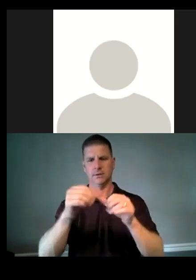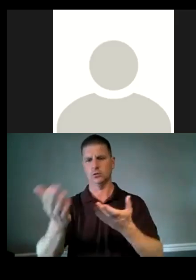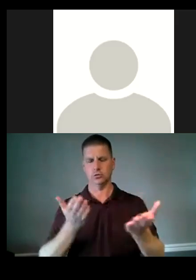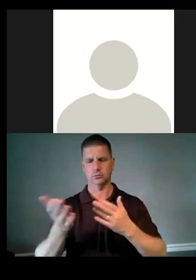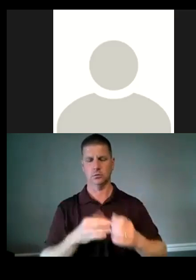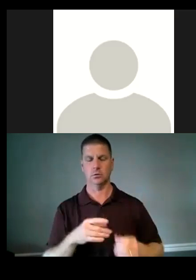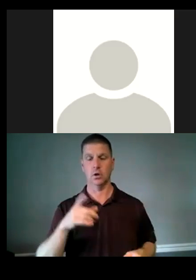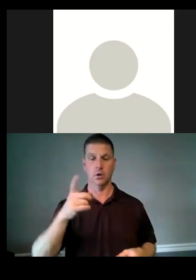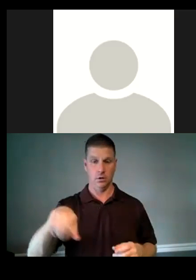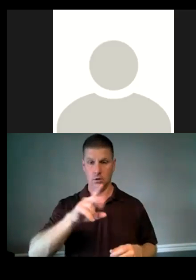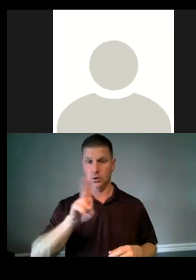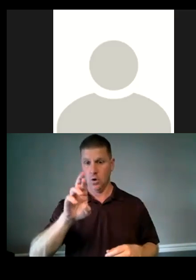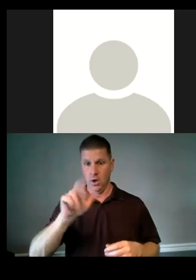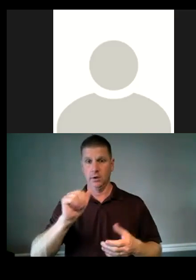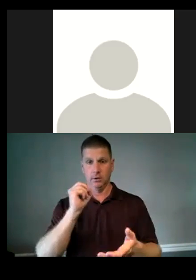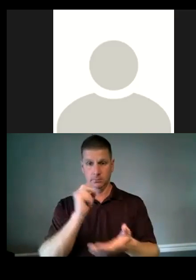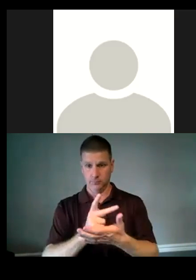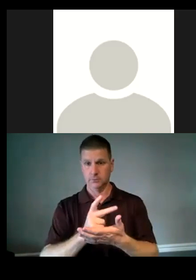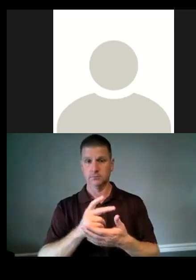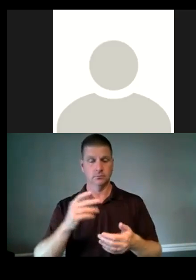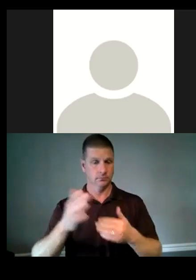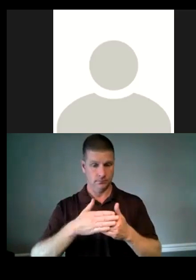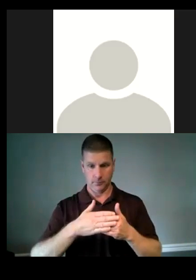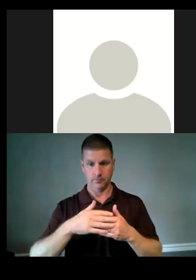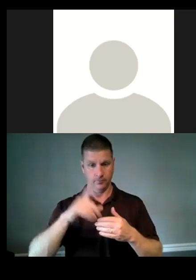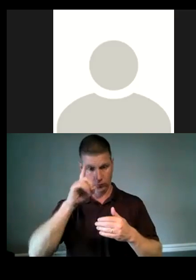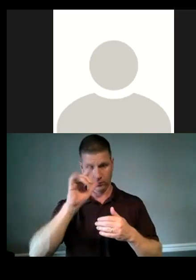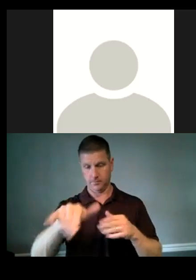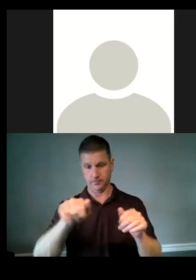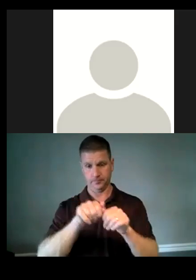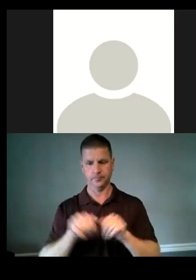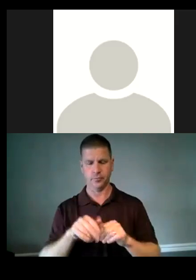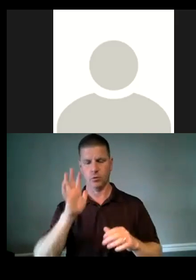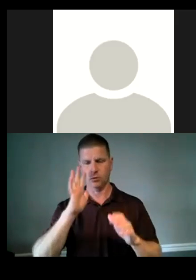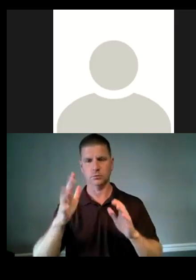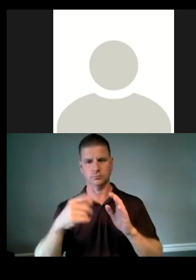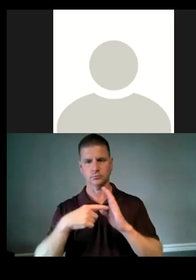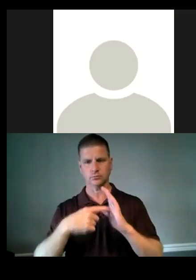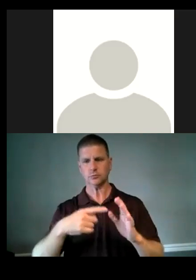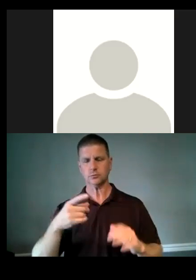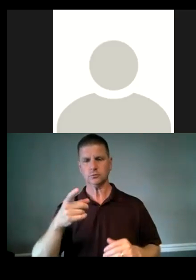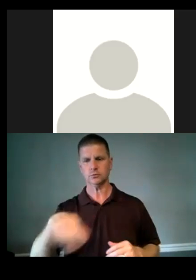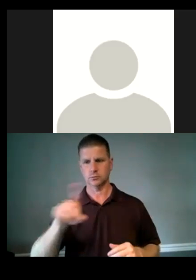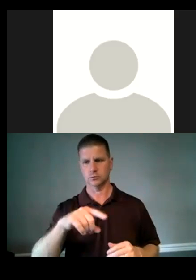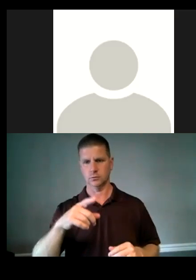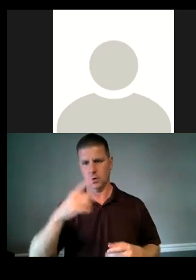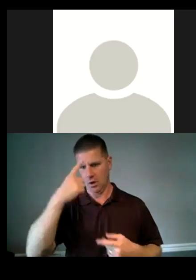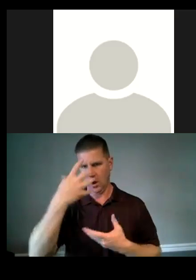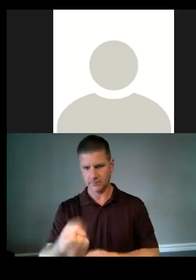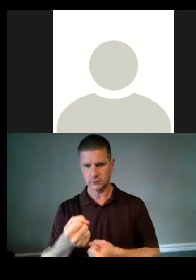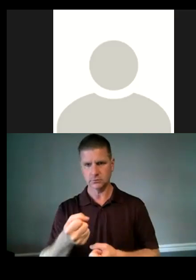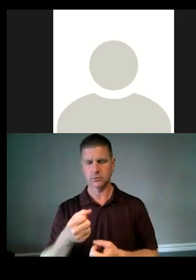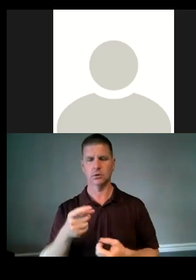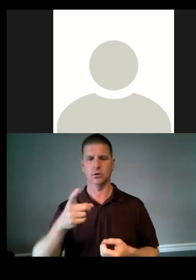having the URA approval for us to move to this location, we show that the confidence that they, that you have